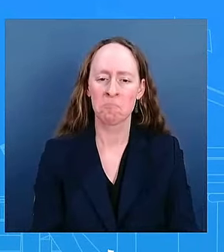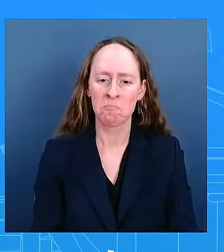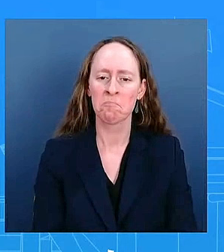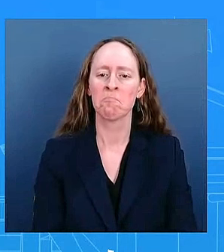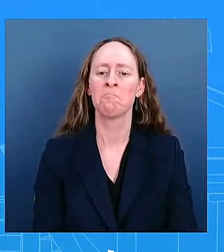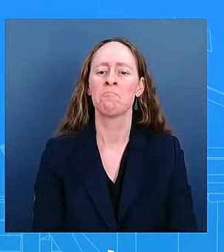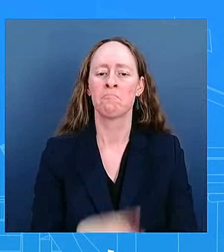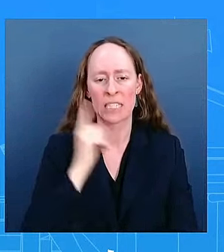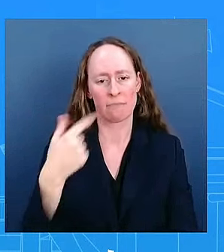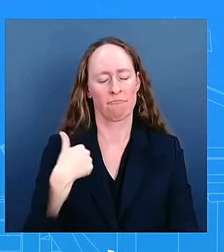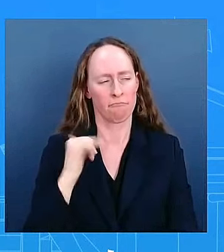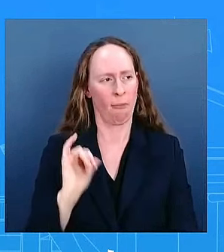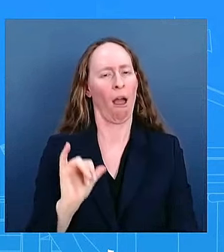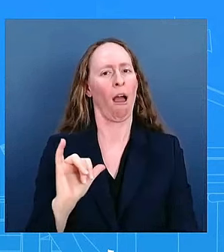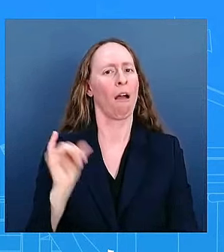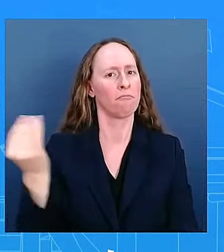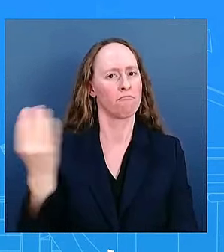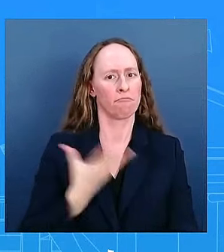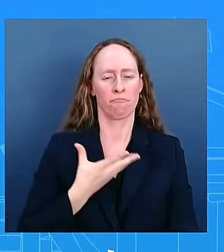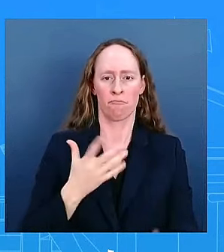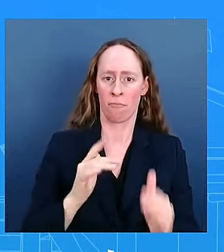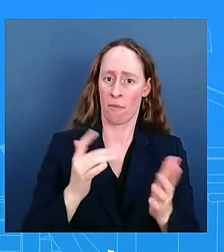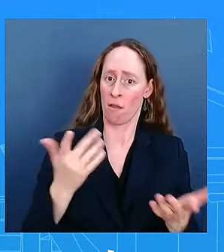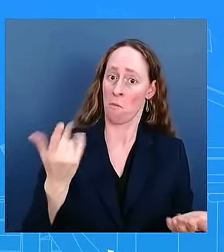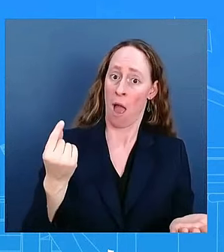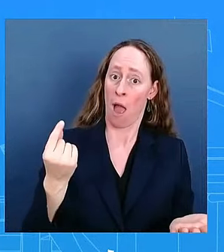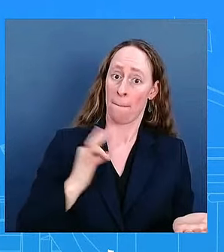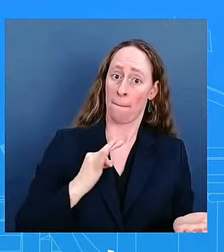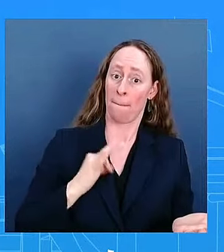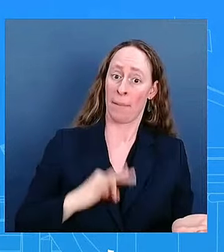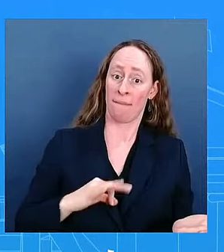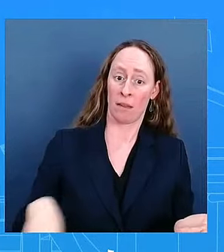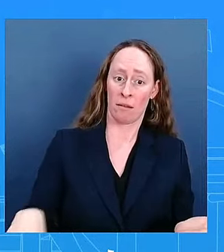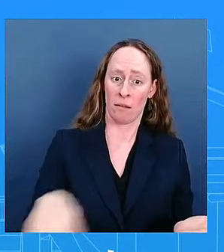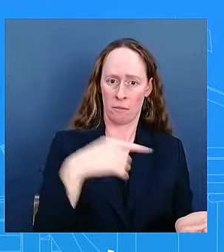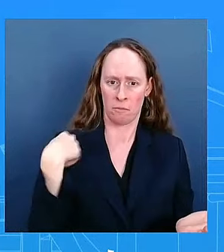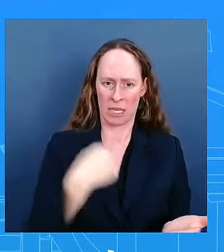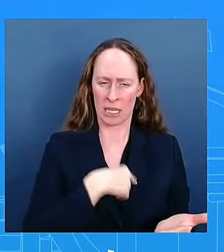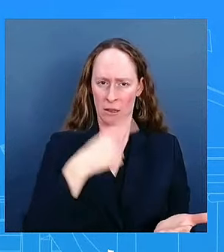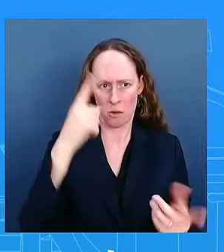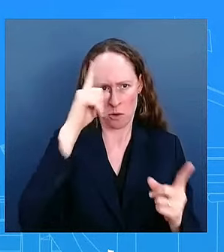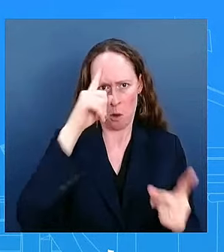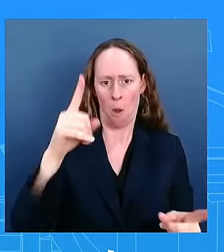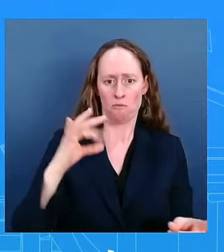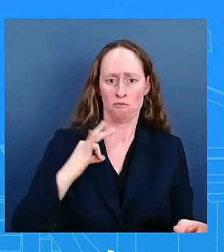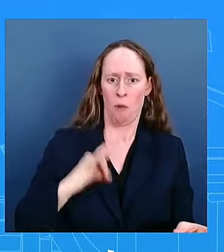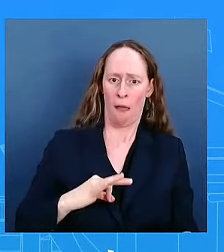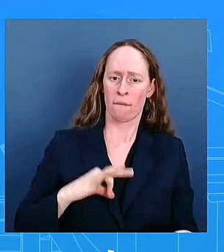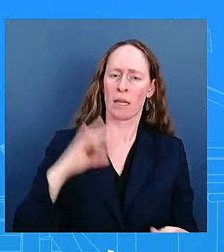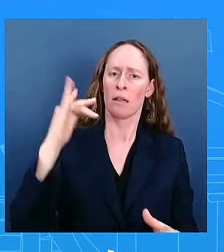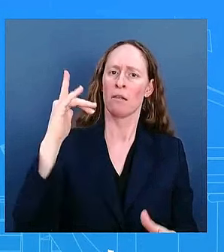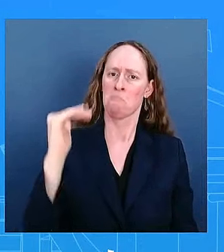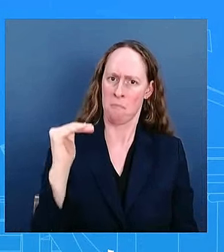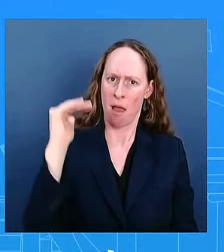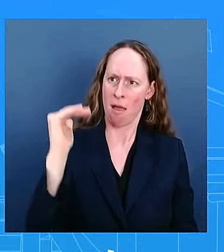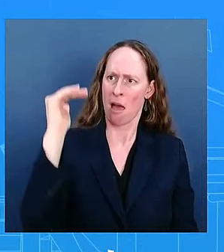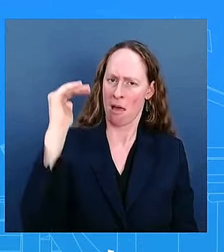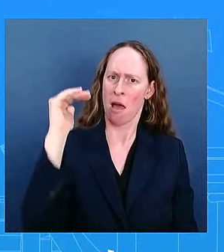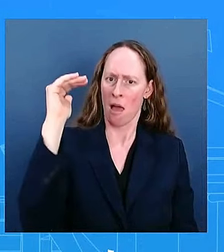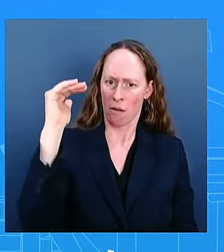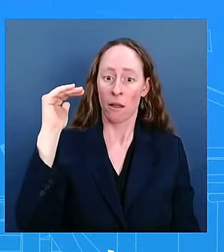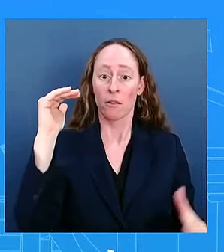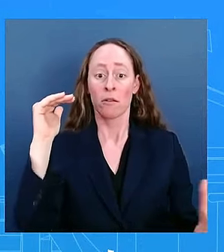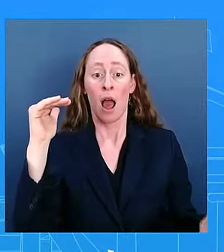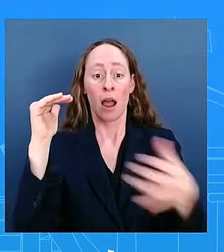profit margins remain elevated and labor share of income remains uh somewhat lower that is the share of national